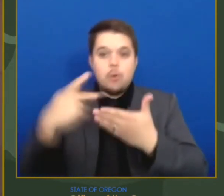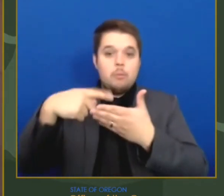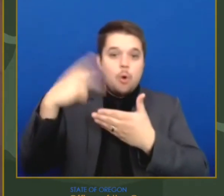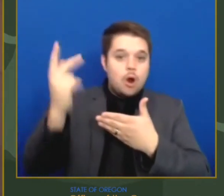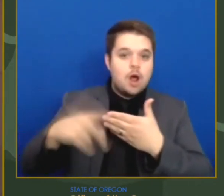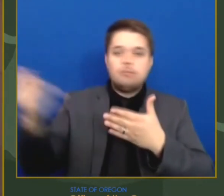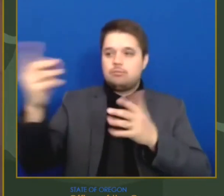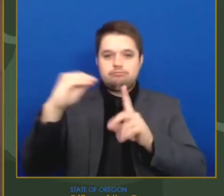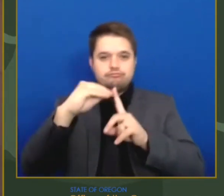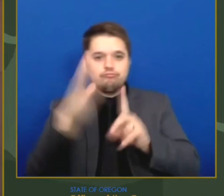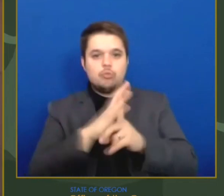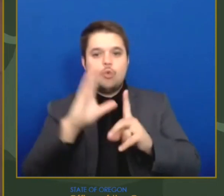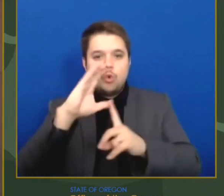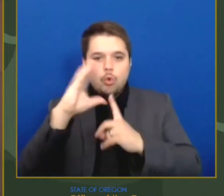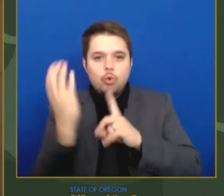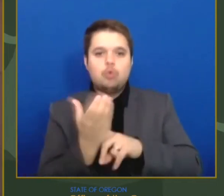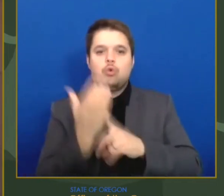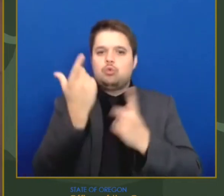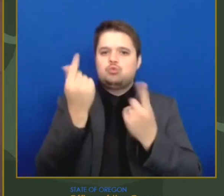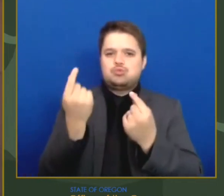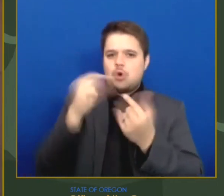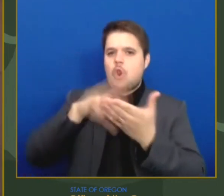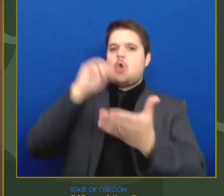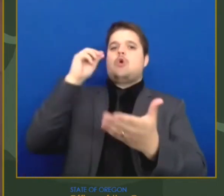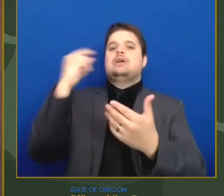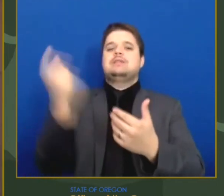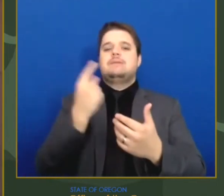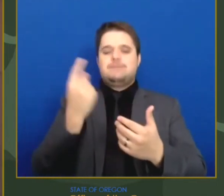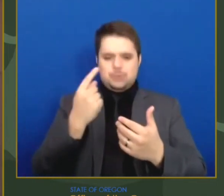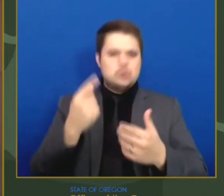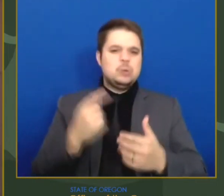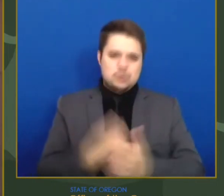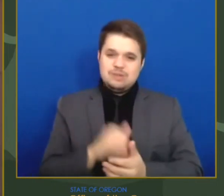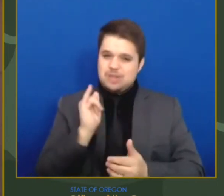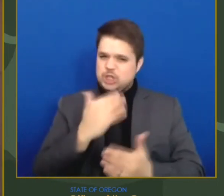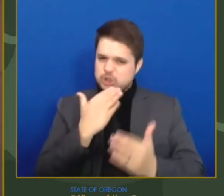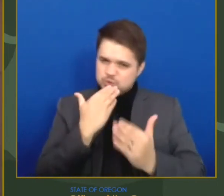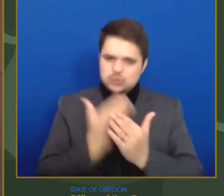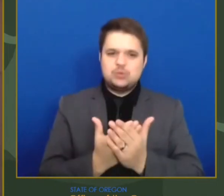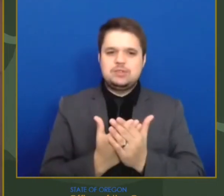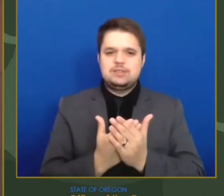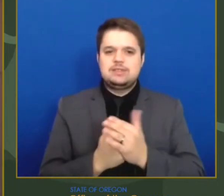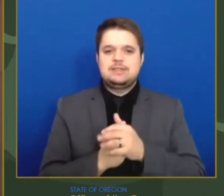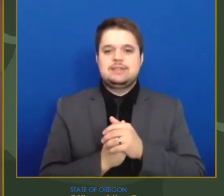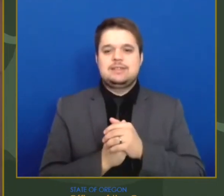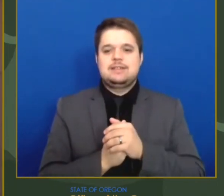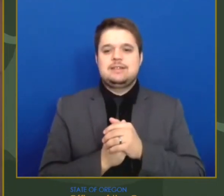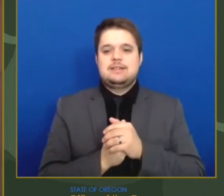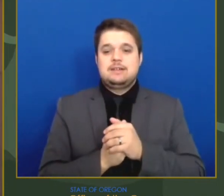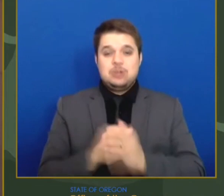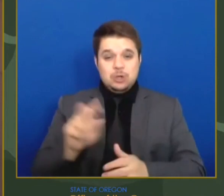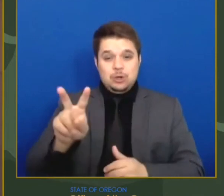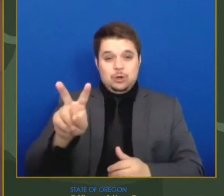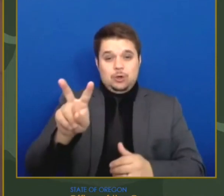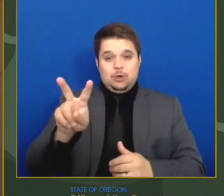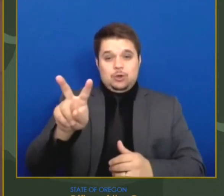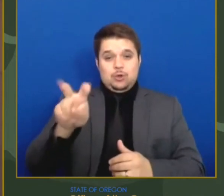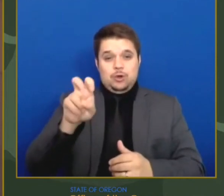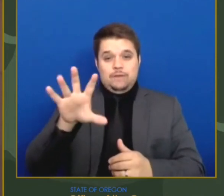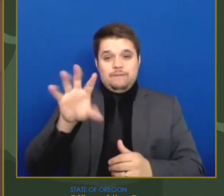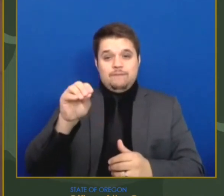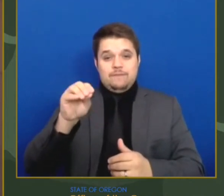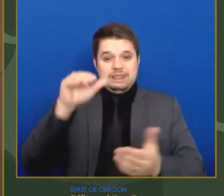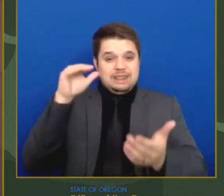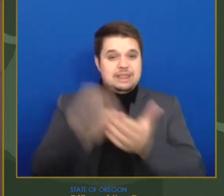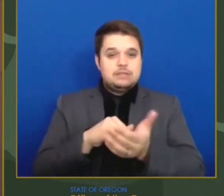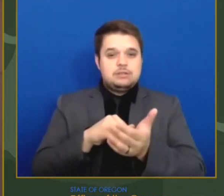The $250 million package I announced with Speaker Kotak and President Courtney earlier this week